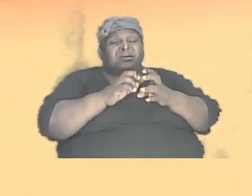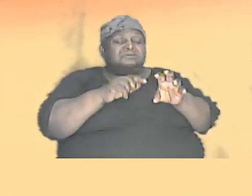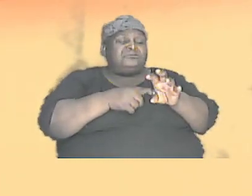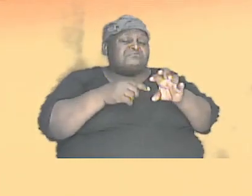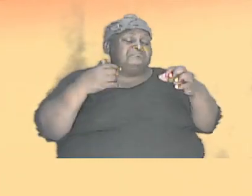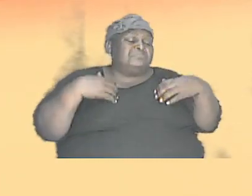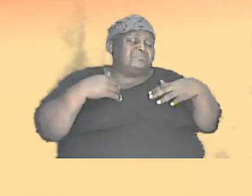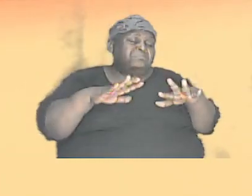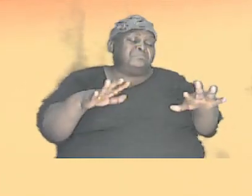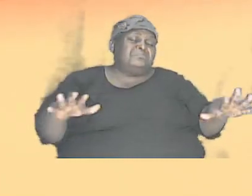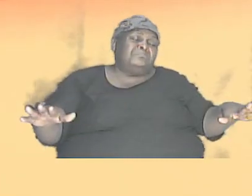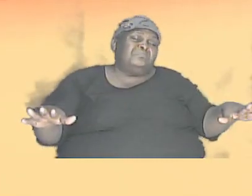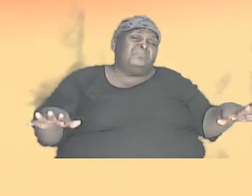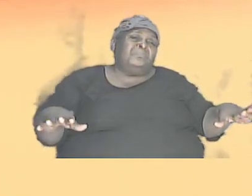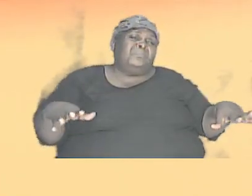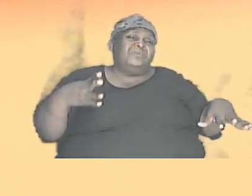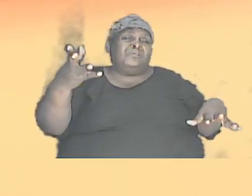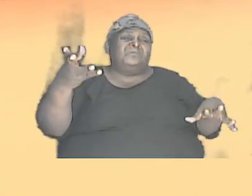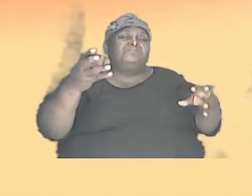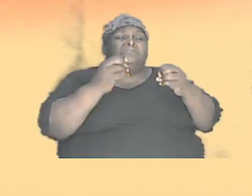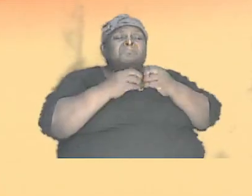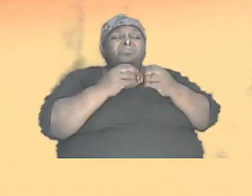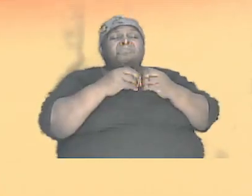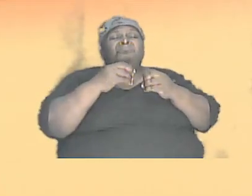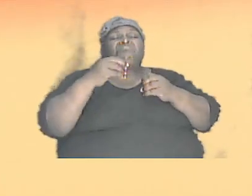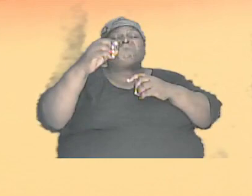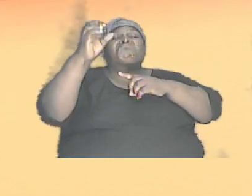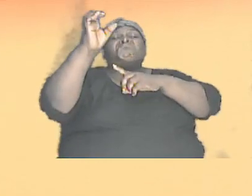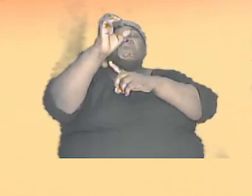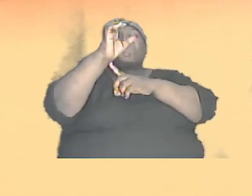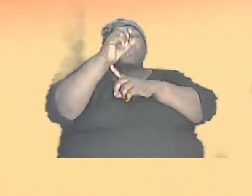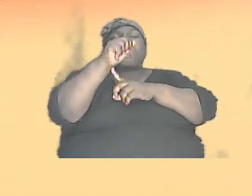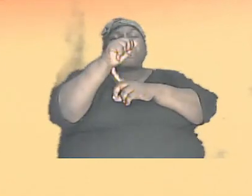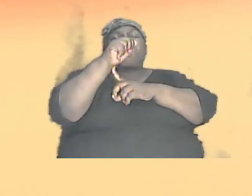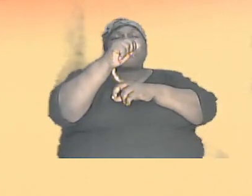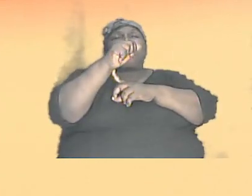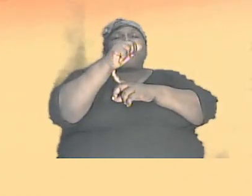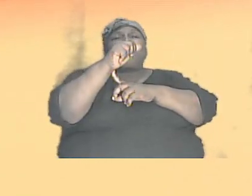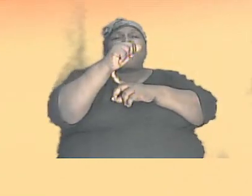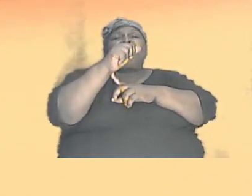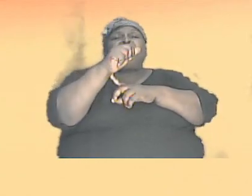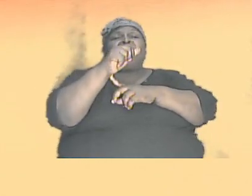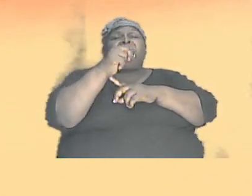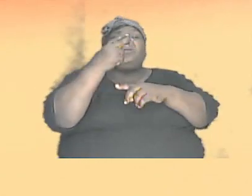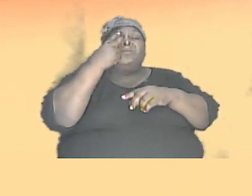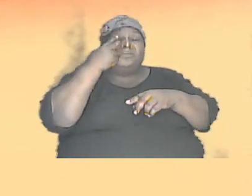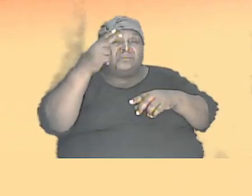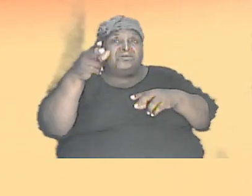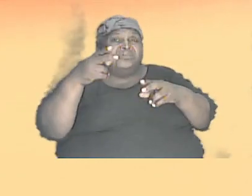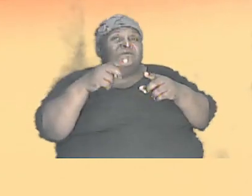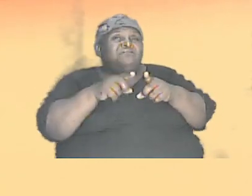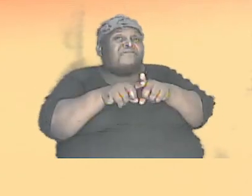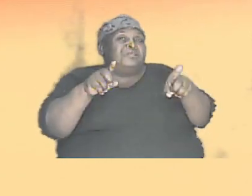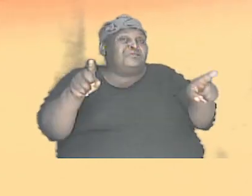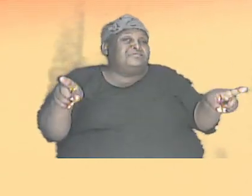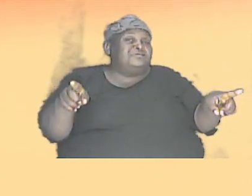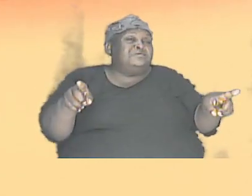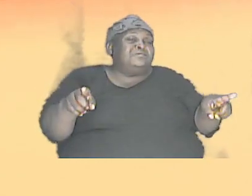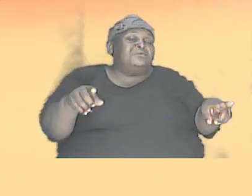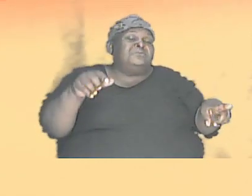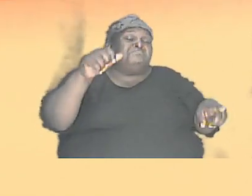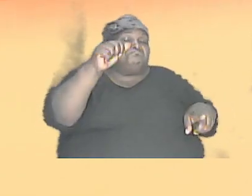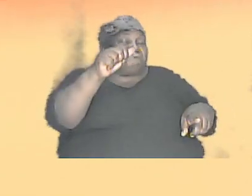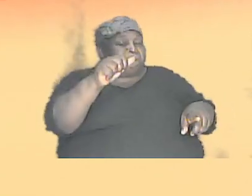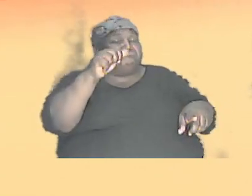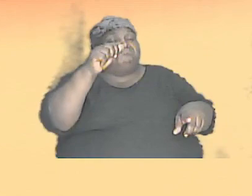children too. Those with more capital A won't look a particular way. Those with more common A's and then